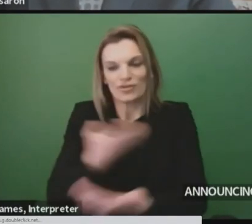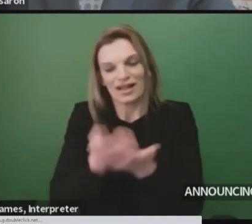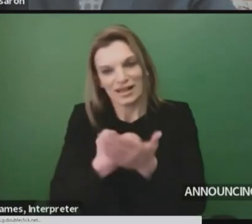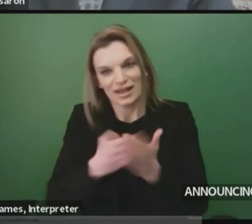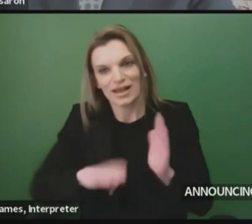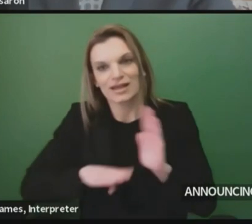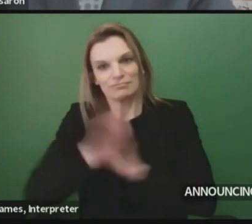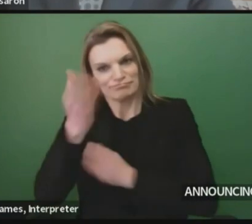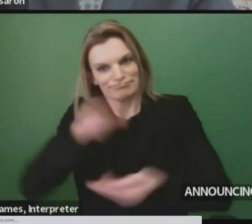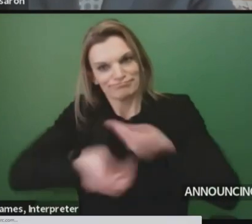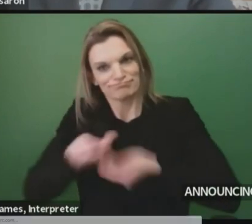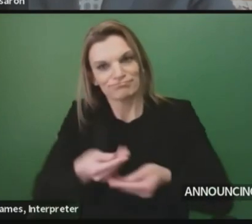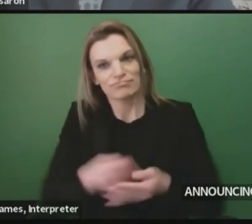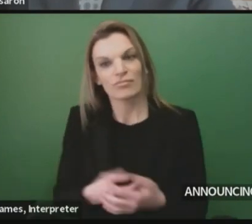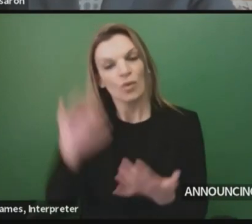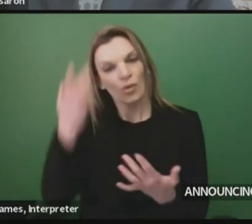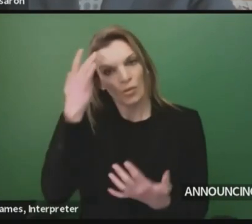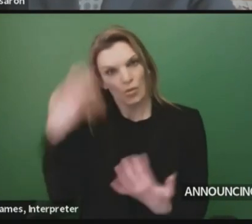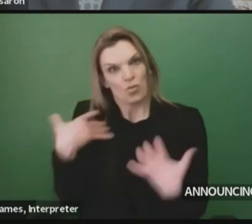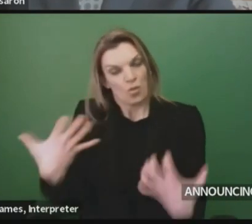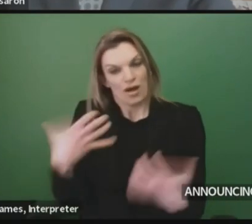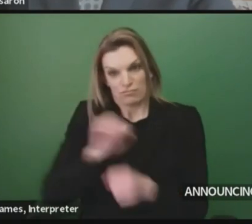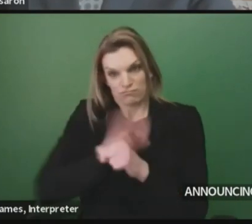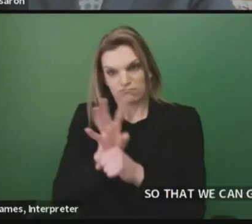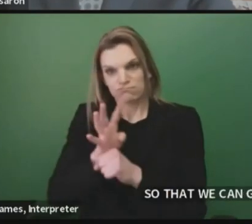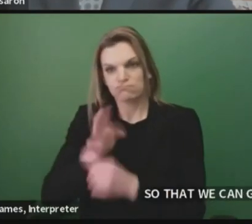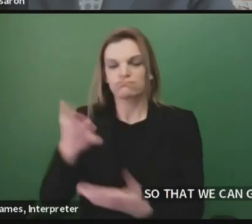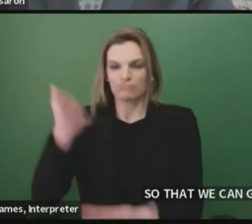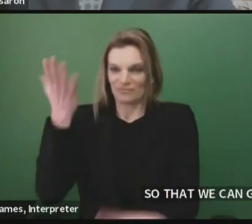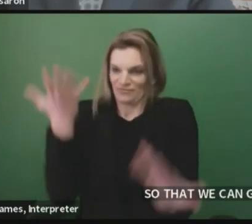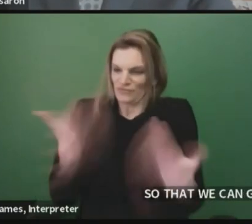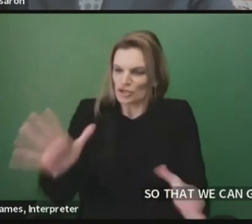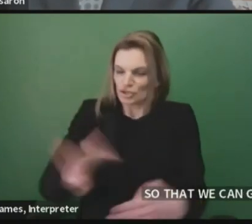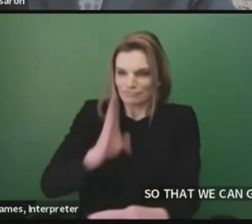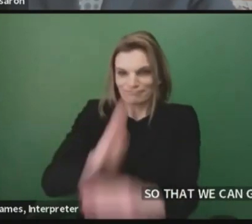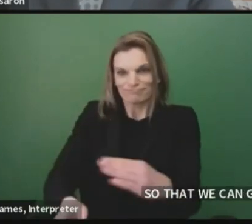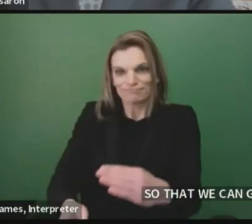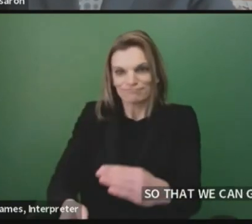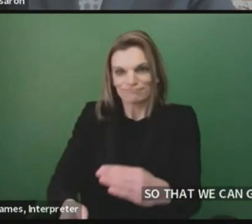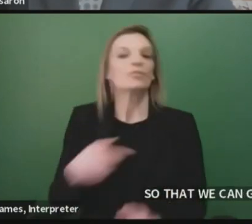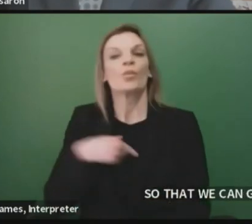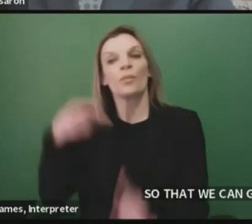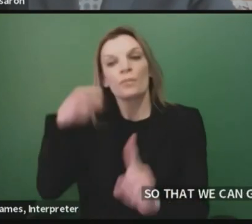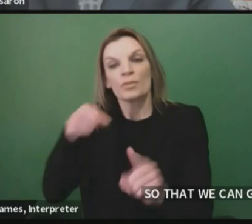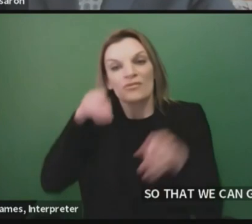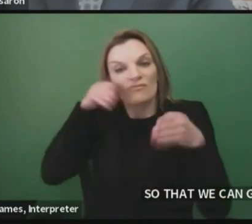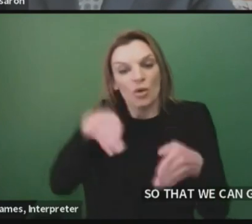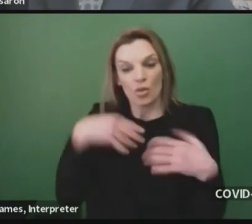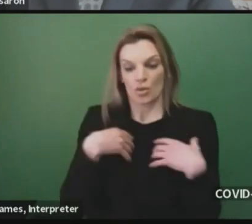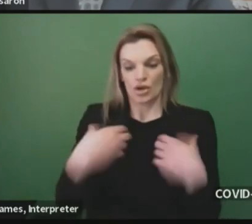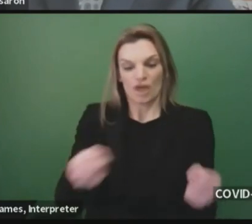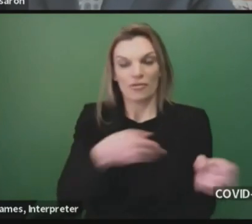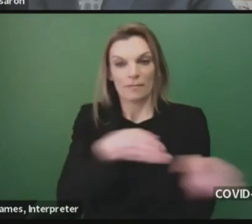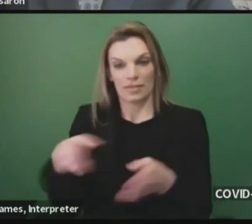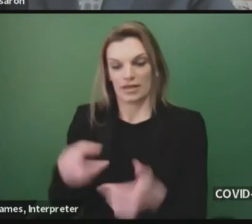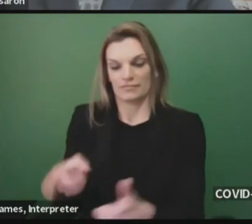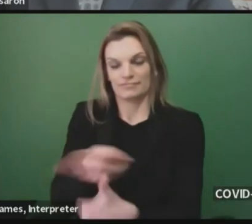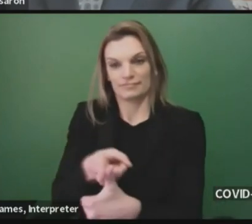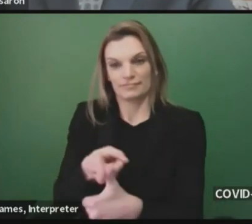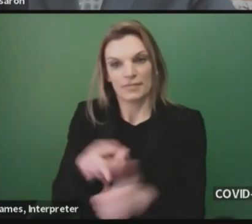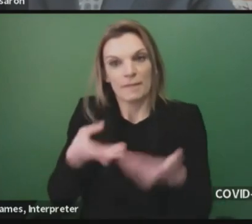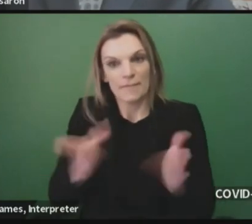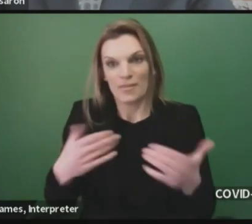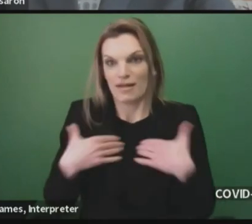-19 pandemic. The Michigan COVID Recovery Plan is focused on, one, protecting public health, two, getting our